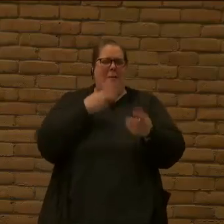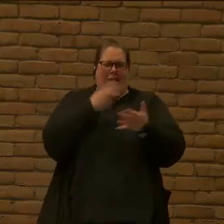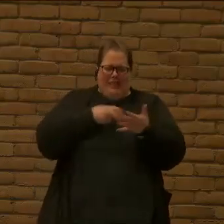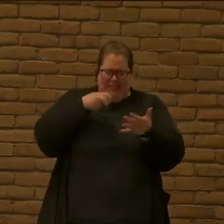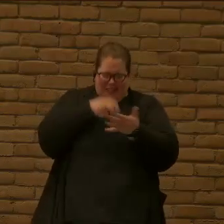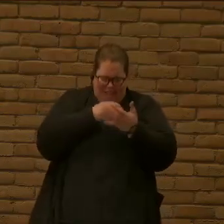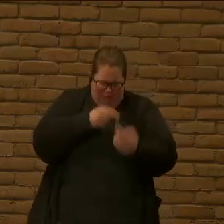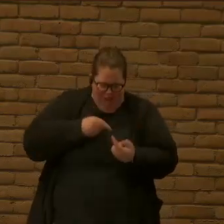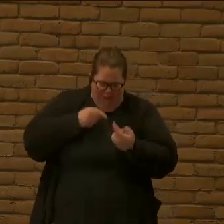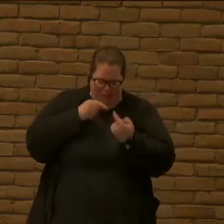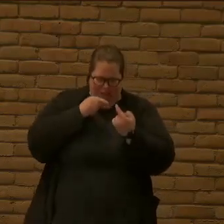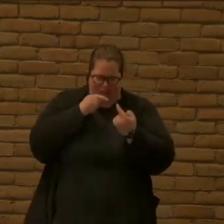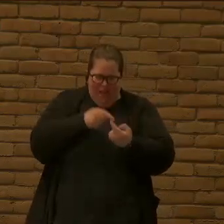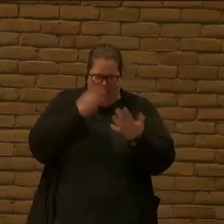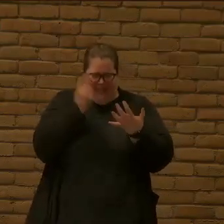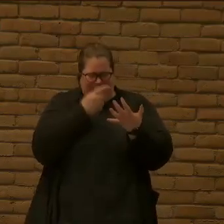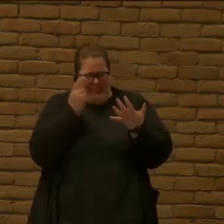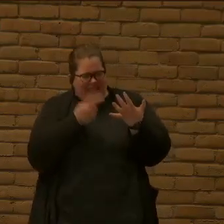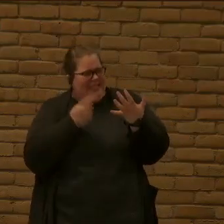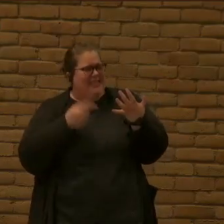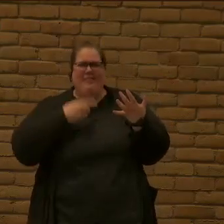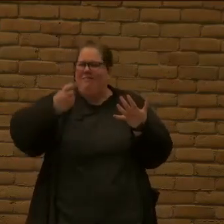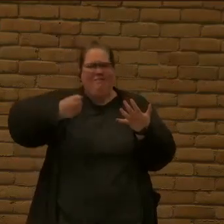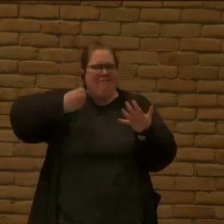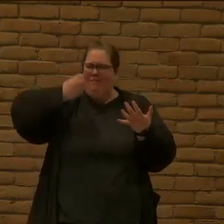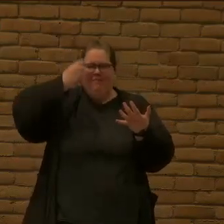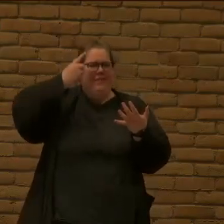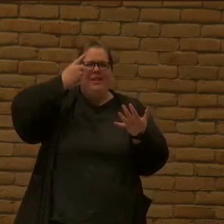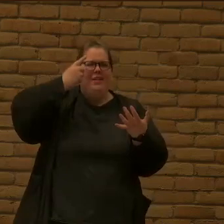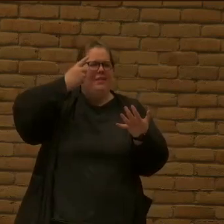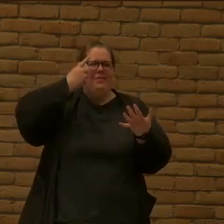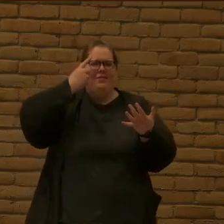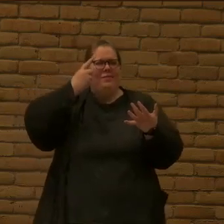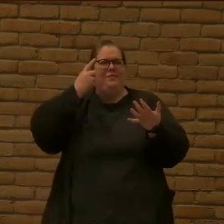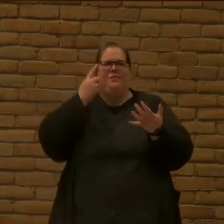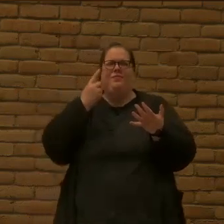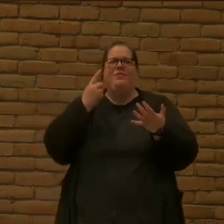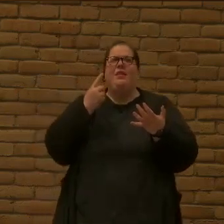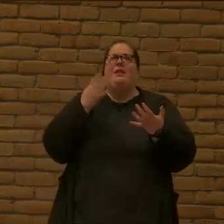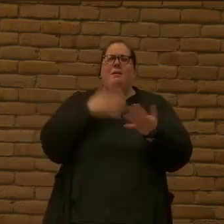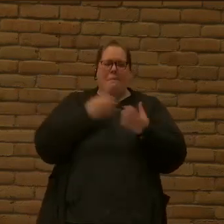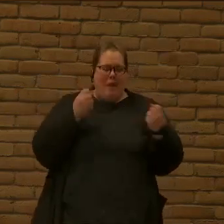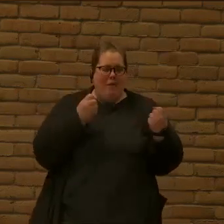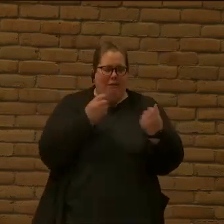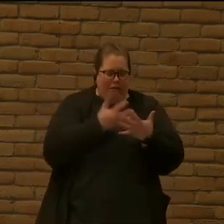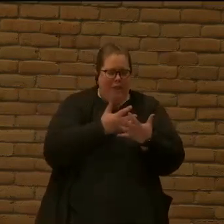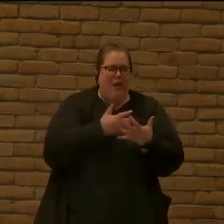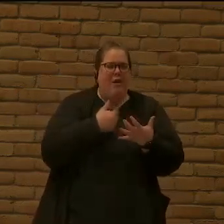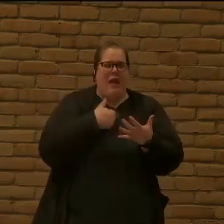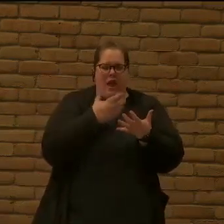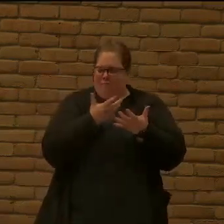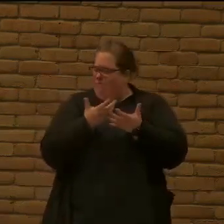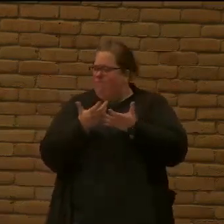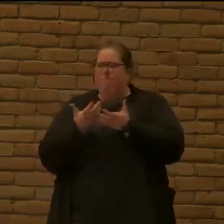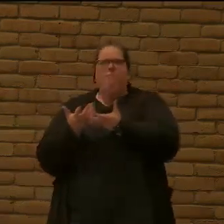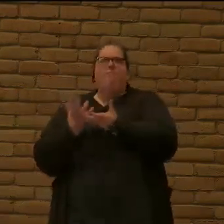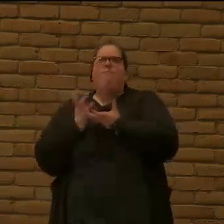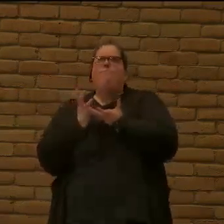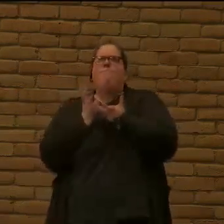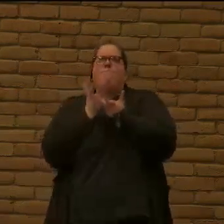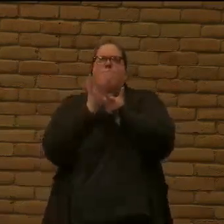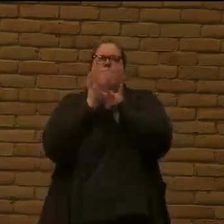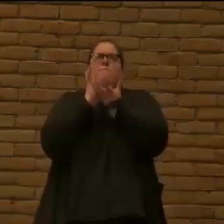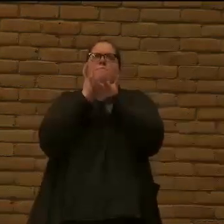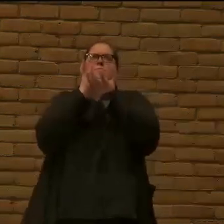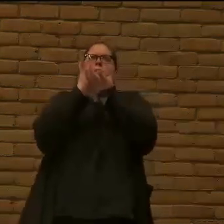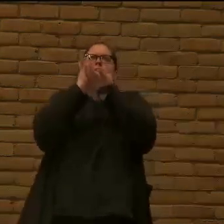all of these things I don't understand Don't understand I've let the weight of my fear fall